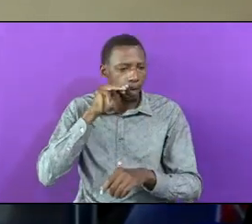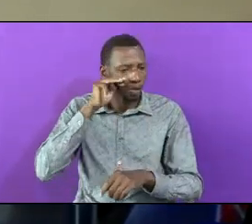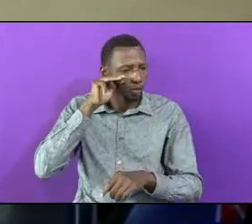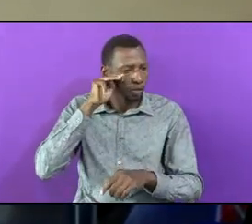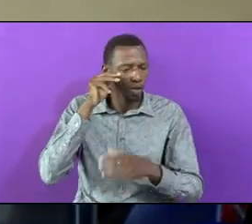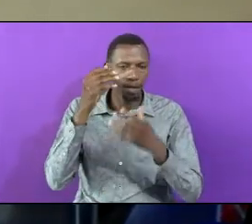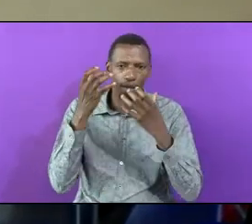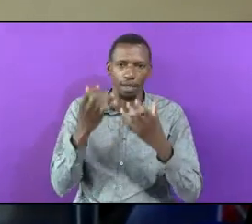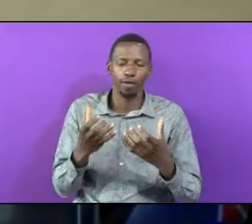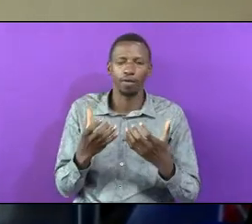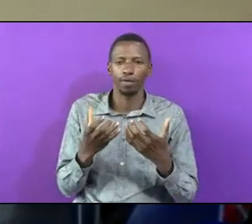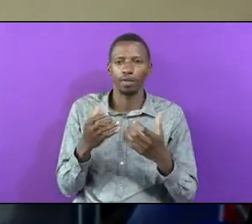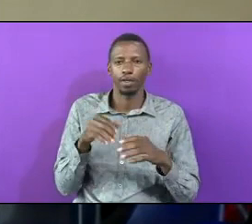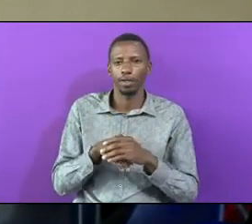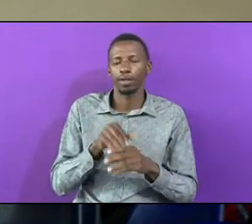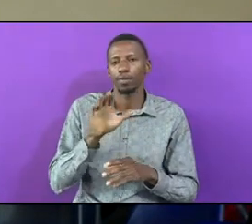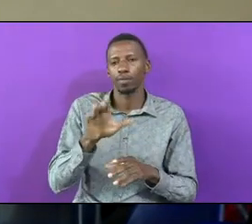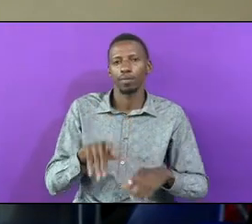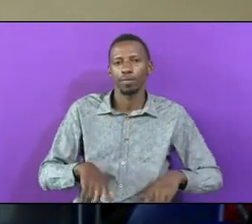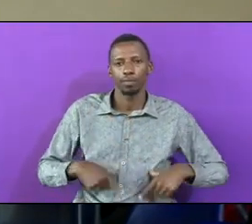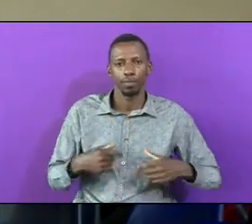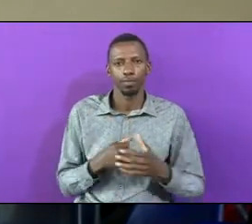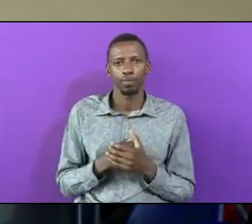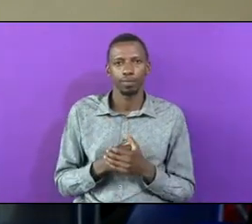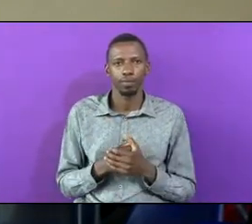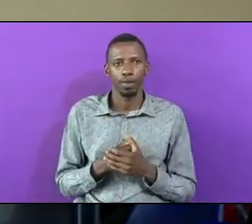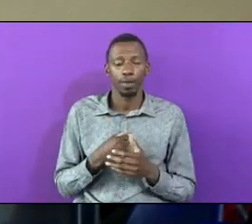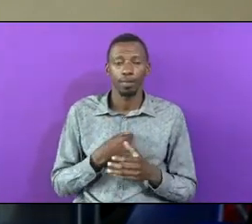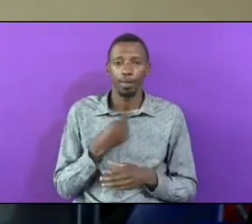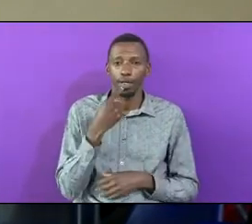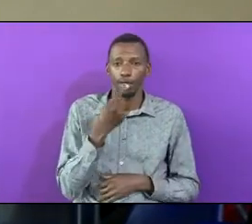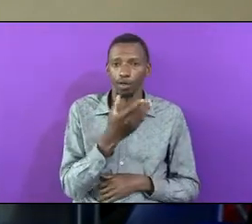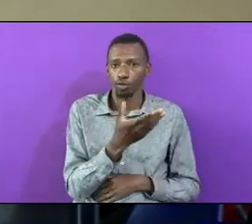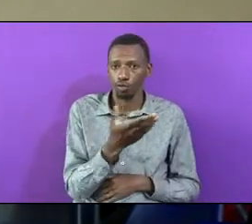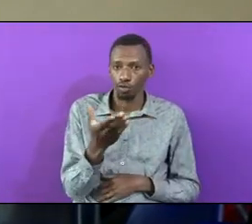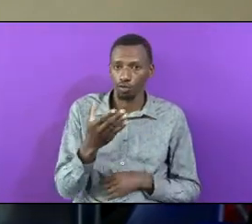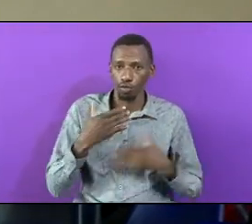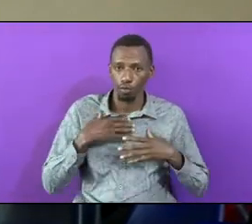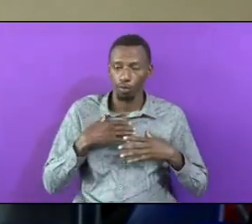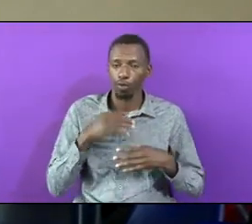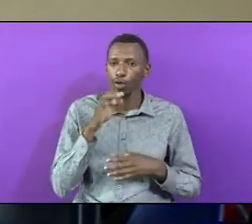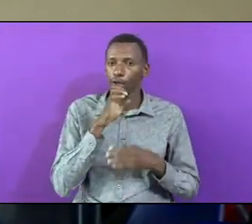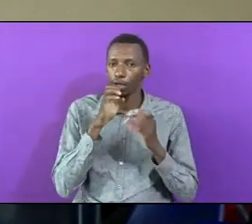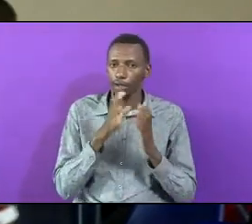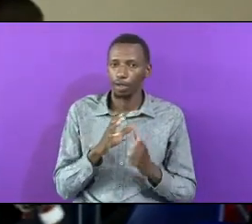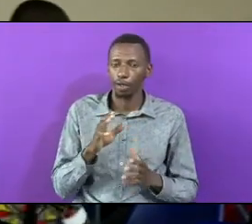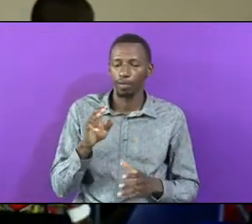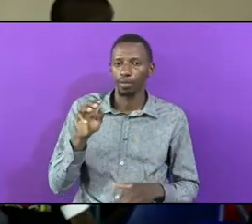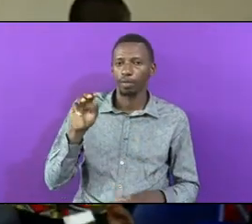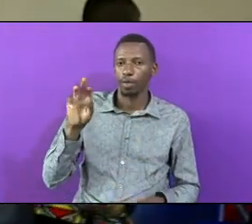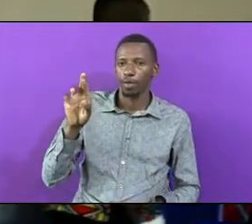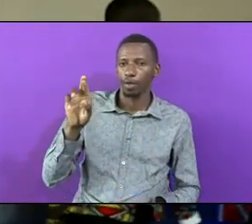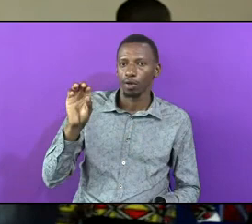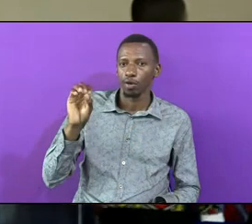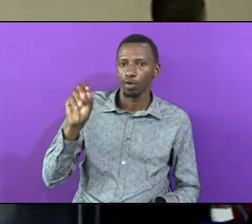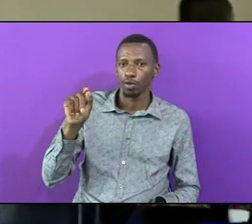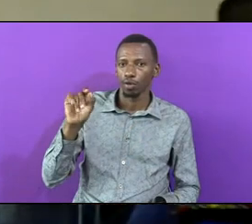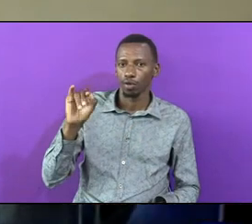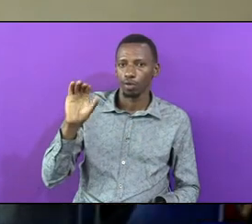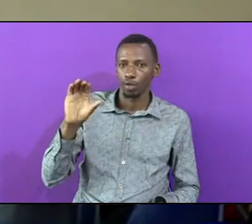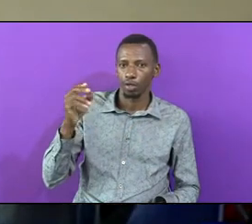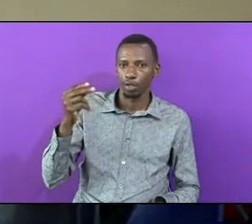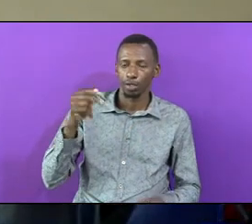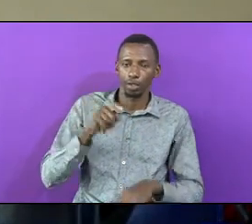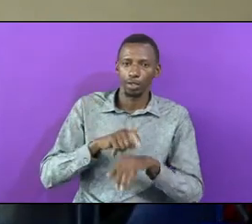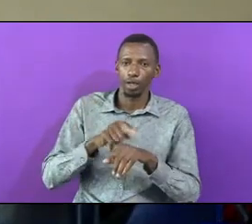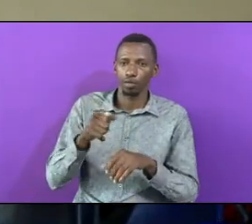Jacobo God Young People Elder Makro Teach When You Allow The Enemy To Grow In Your